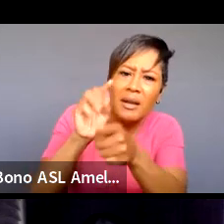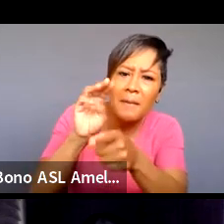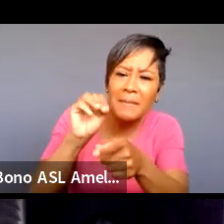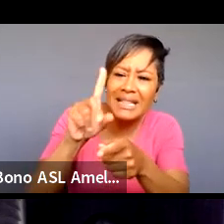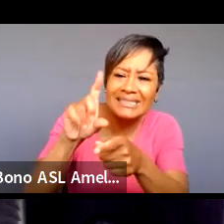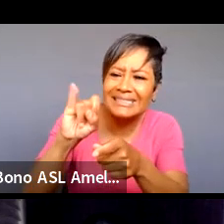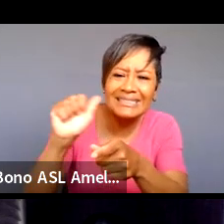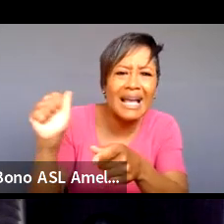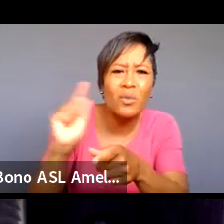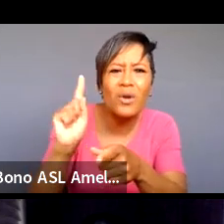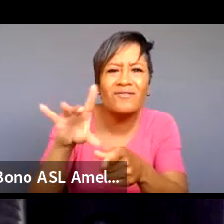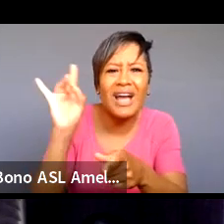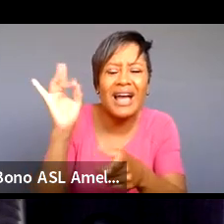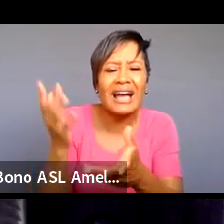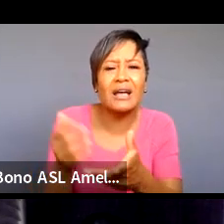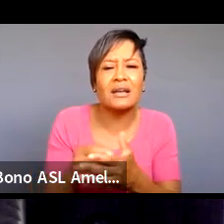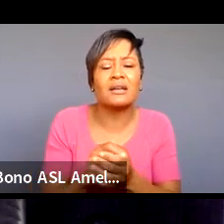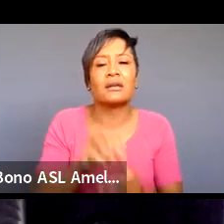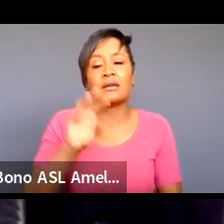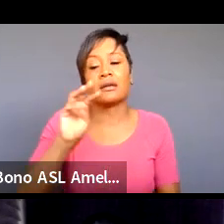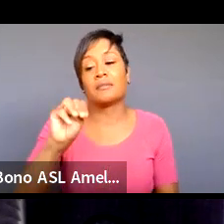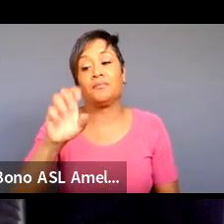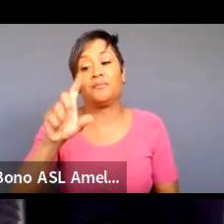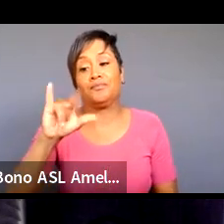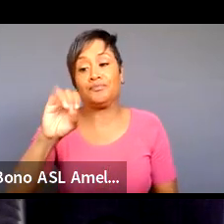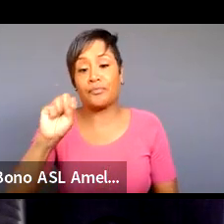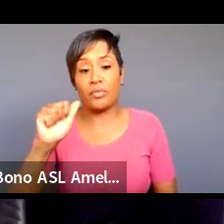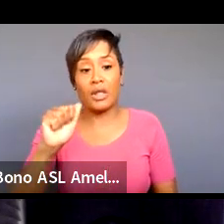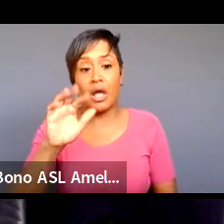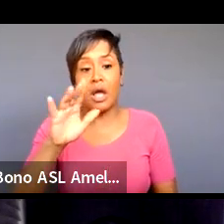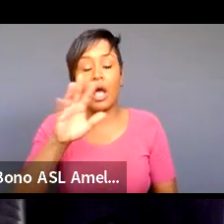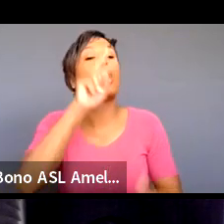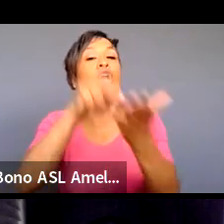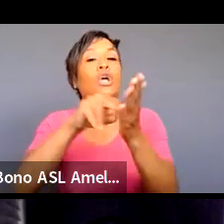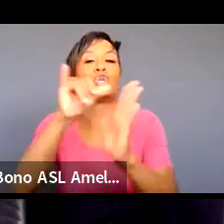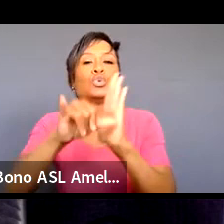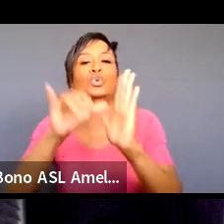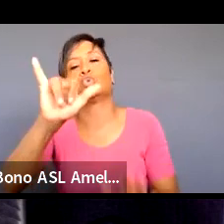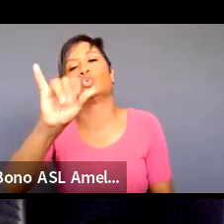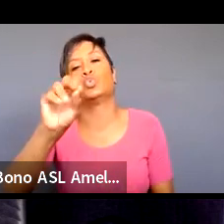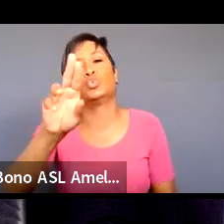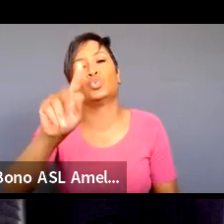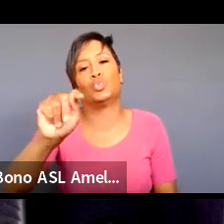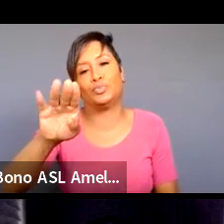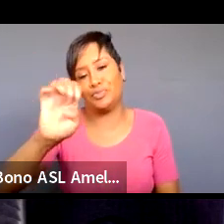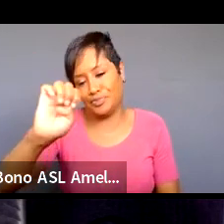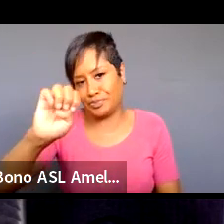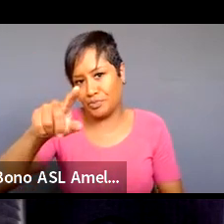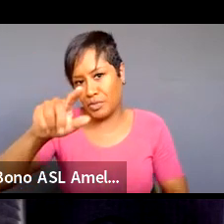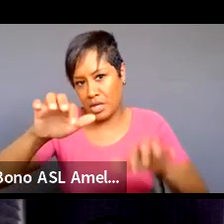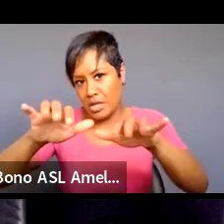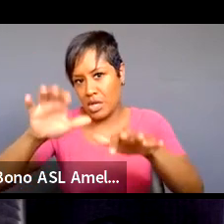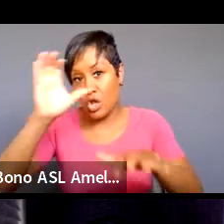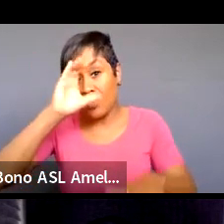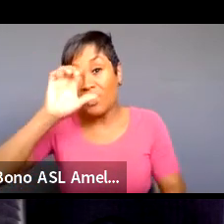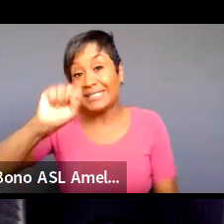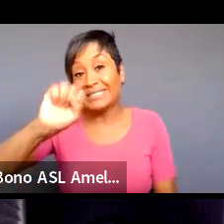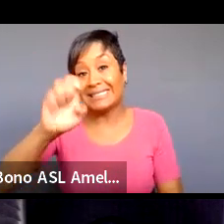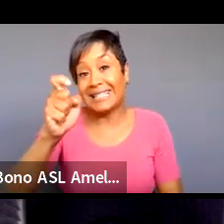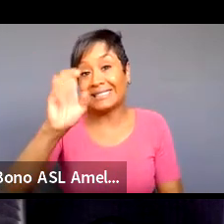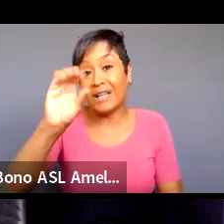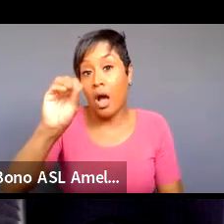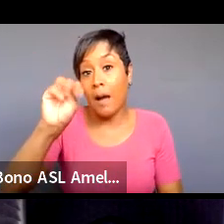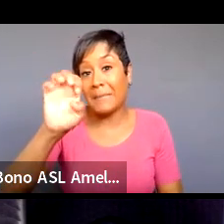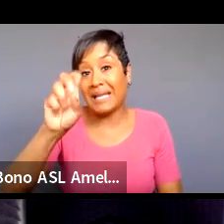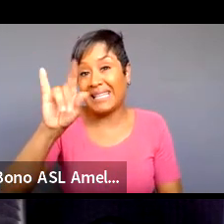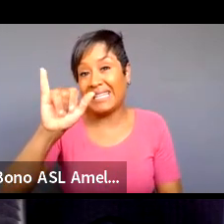my work uh if you if you um go to youtube if you go to youtube and you're looking for sex comedy sex comedy is